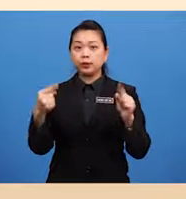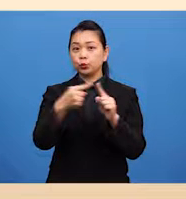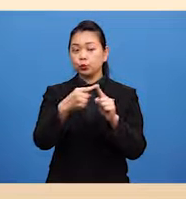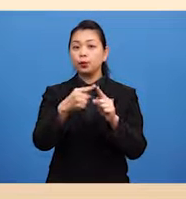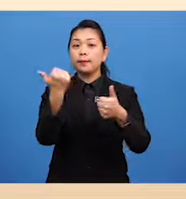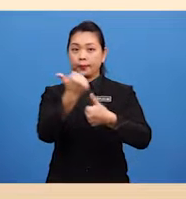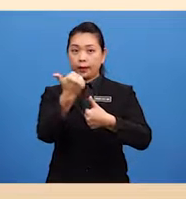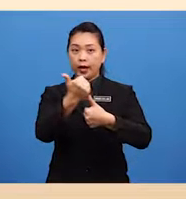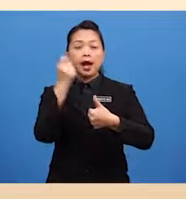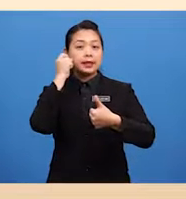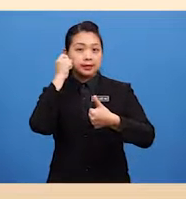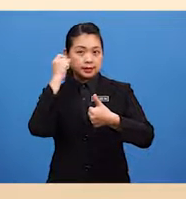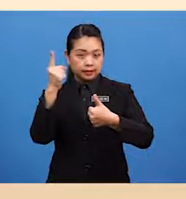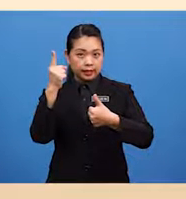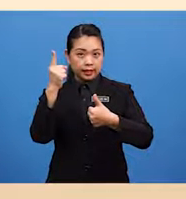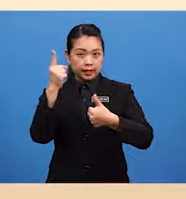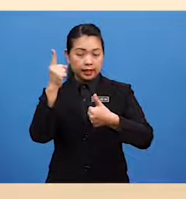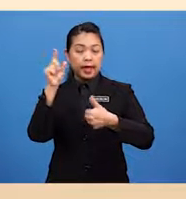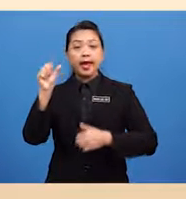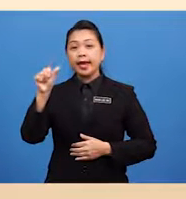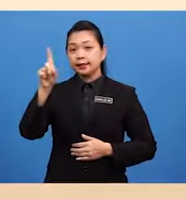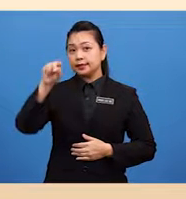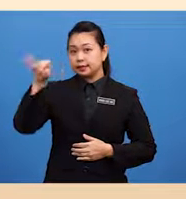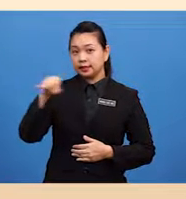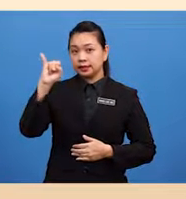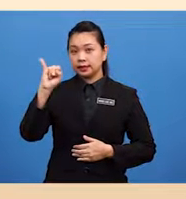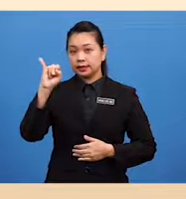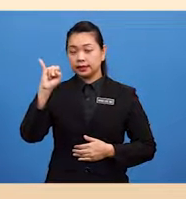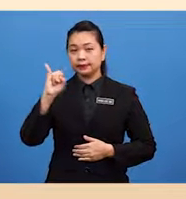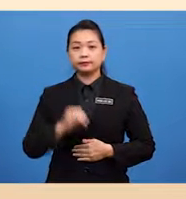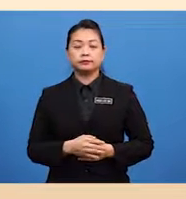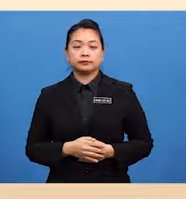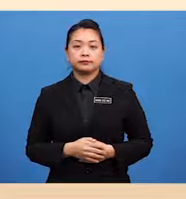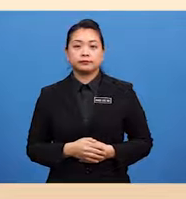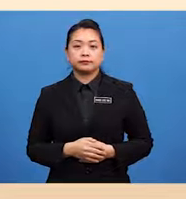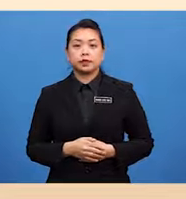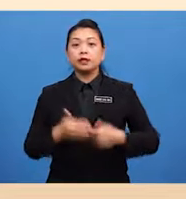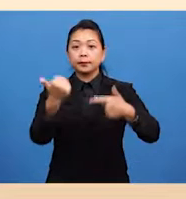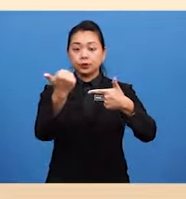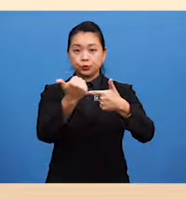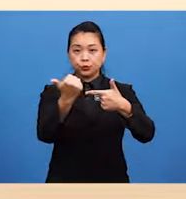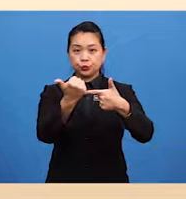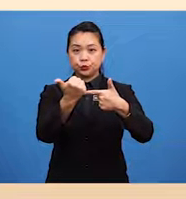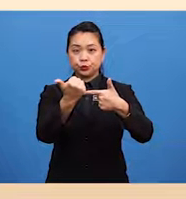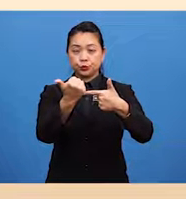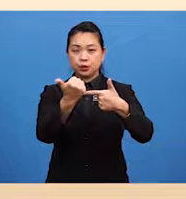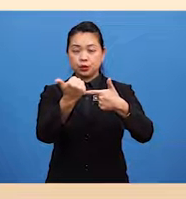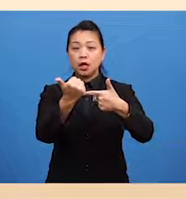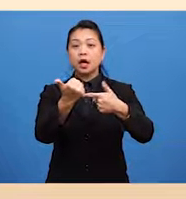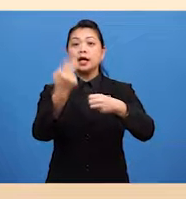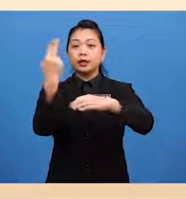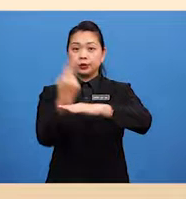Understand what is an adjective 2. Use